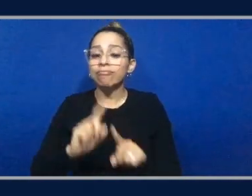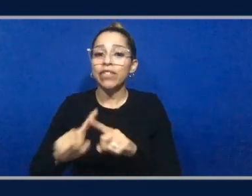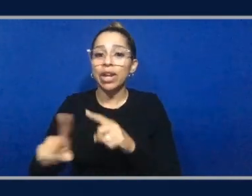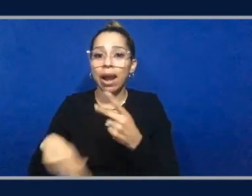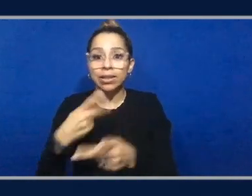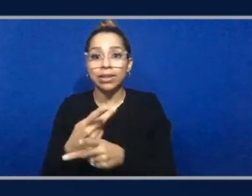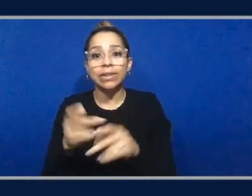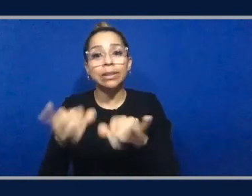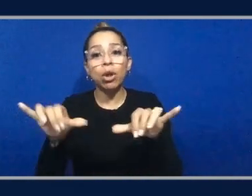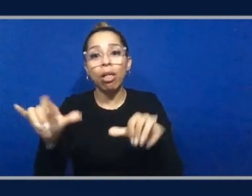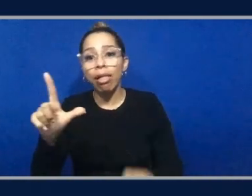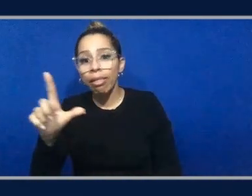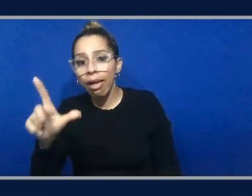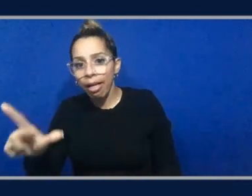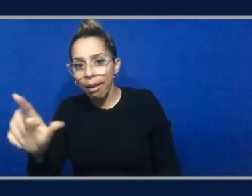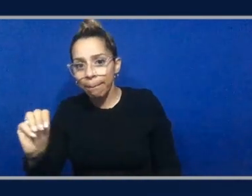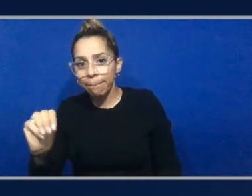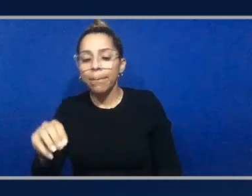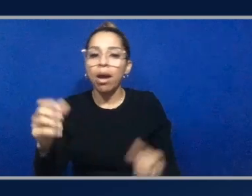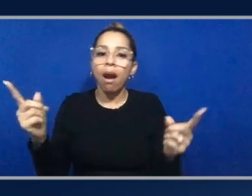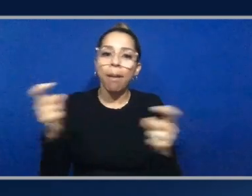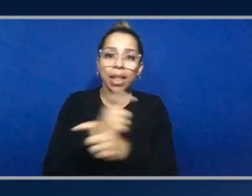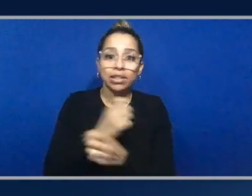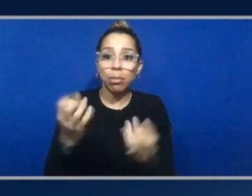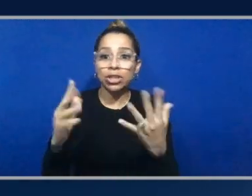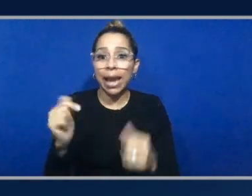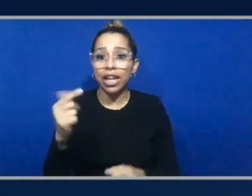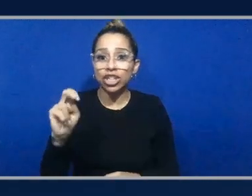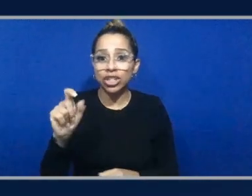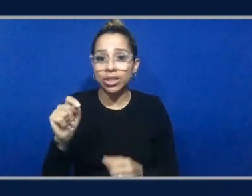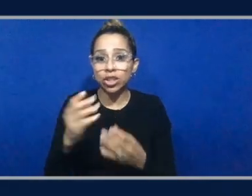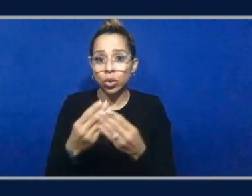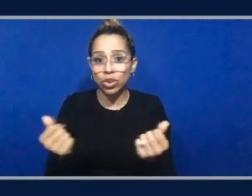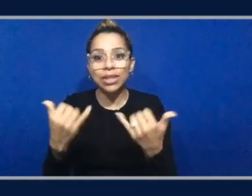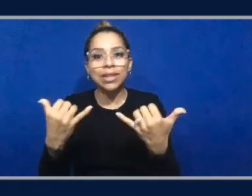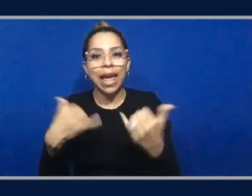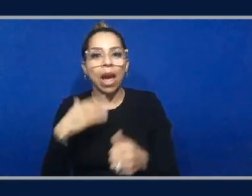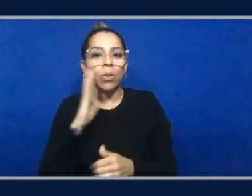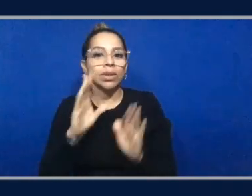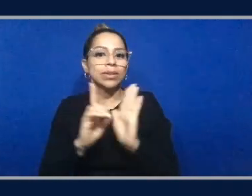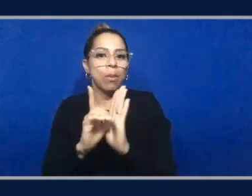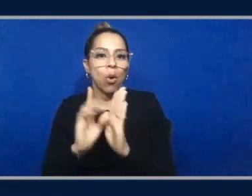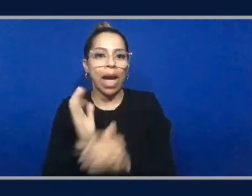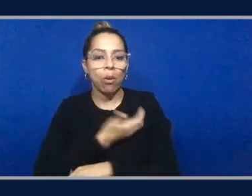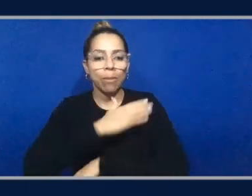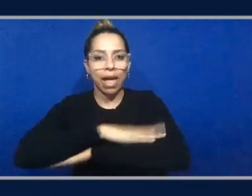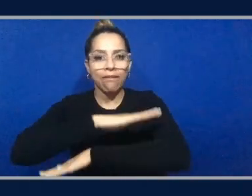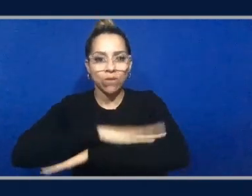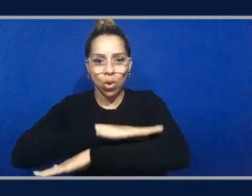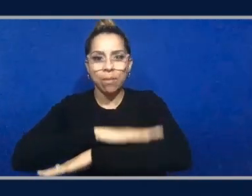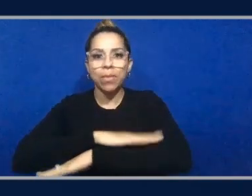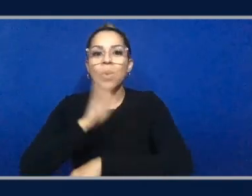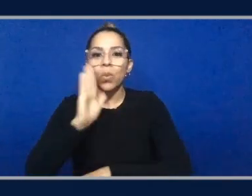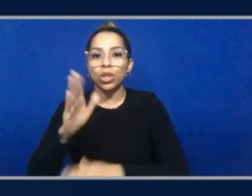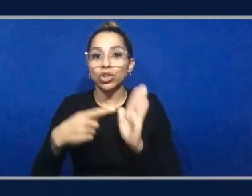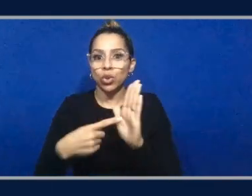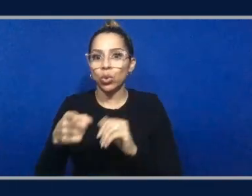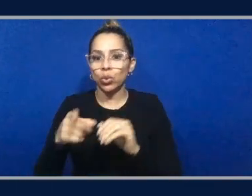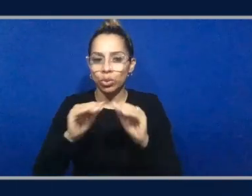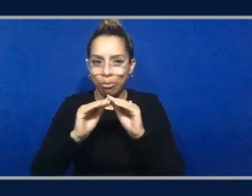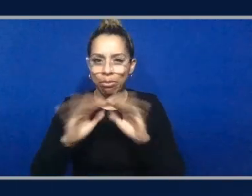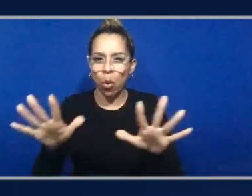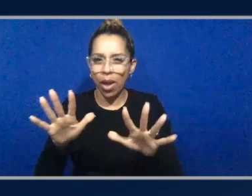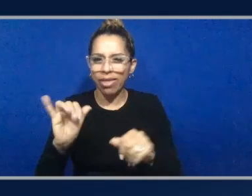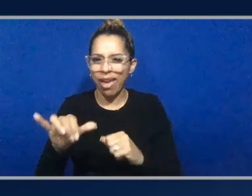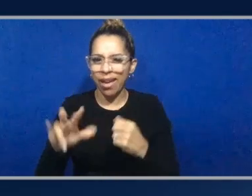multi-agent solutions. And today, I'll be demoing and showing our platform, Tailwinds, that can help you deploy that type of problem much quickly than you probably could